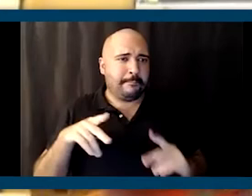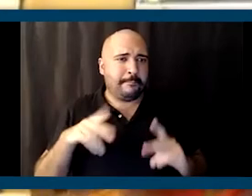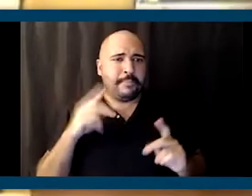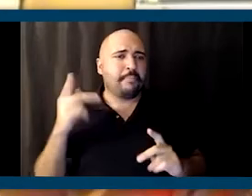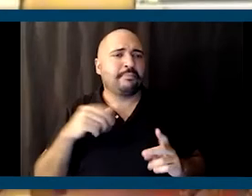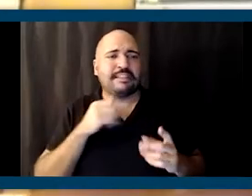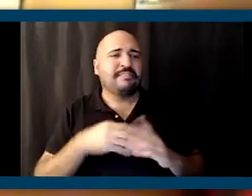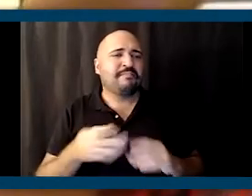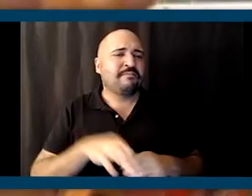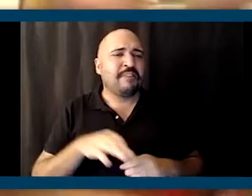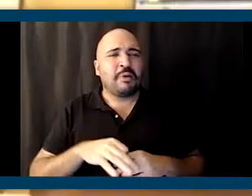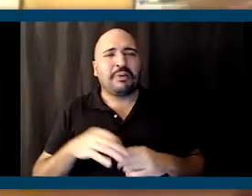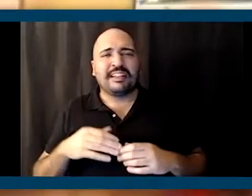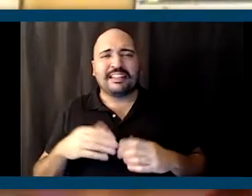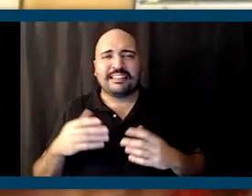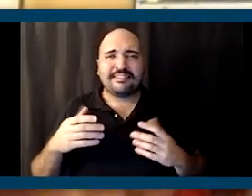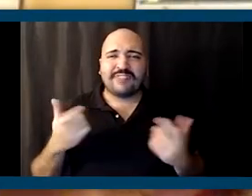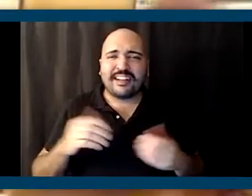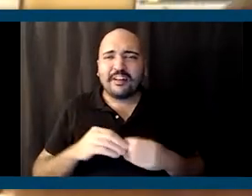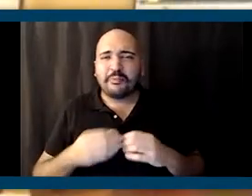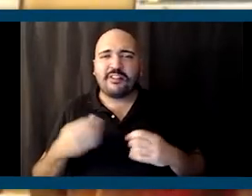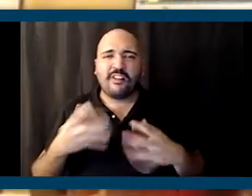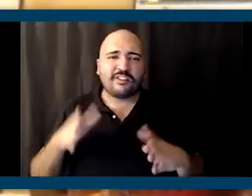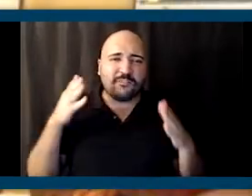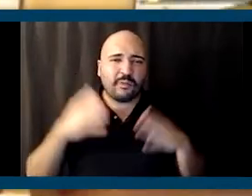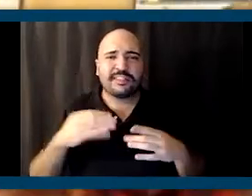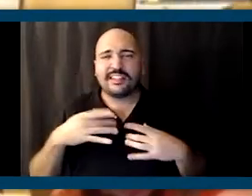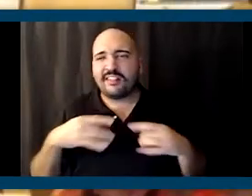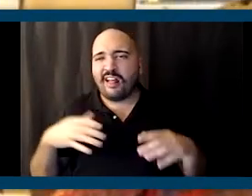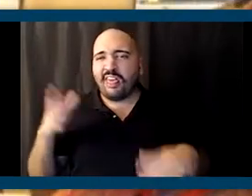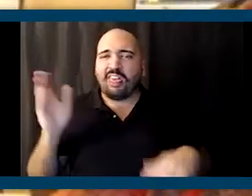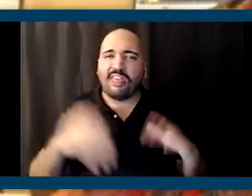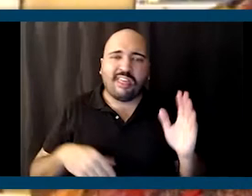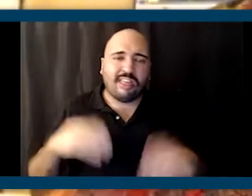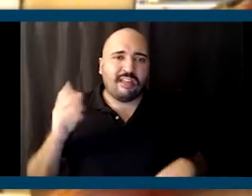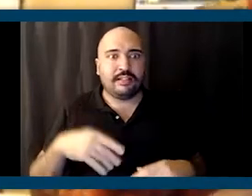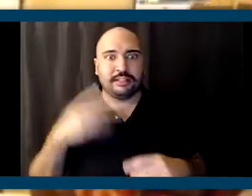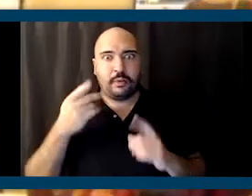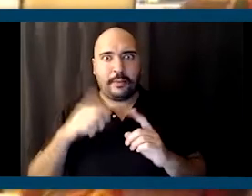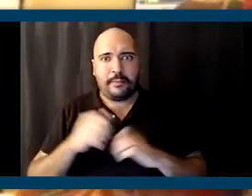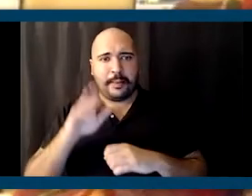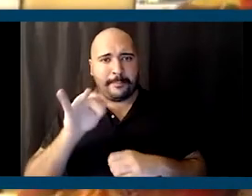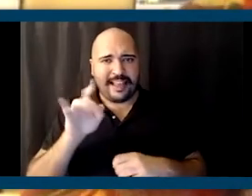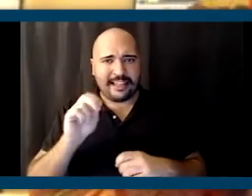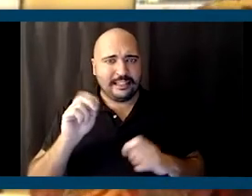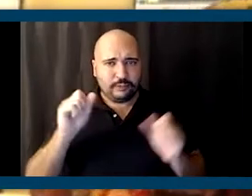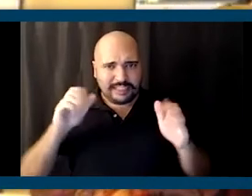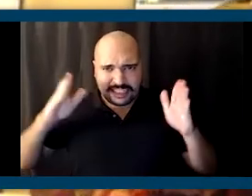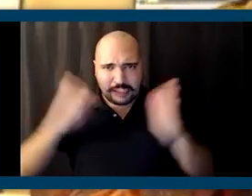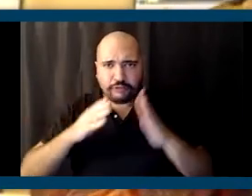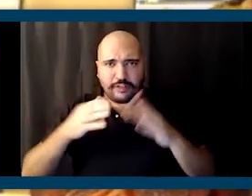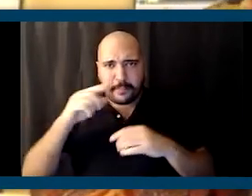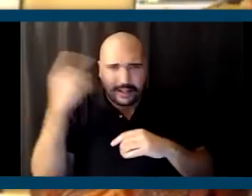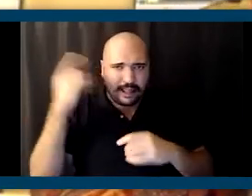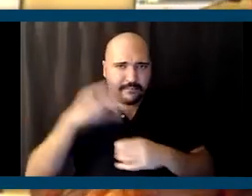lost their focus and their interest and they didn't. When you look at what happened with Biden, it was a concentration of